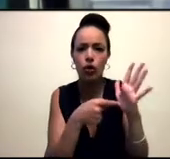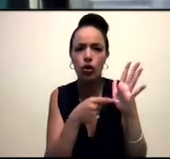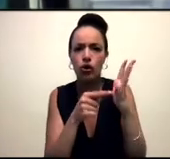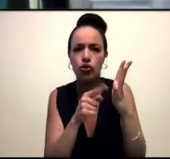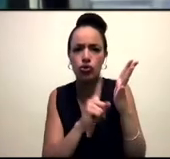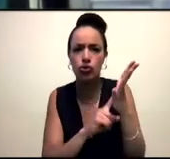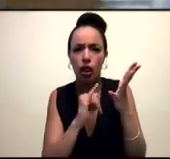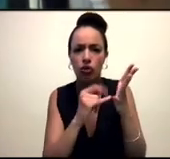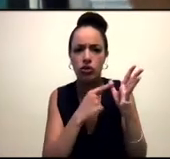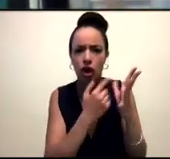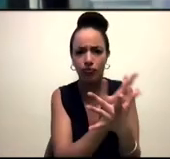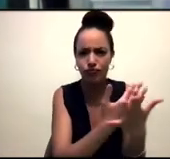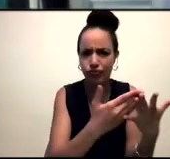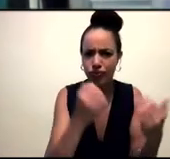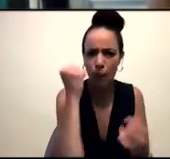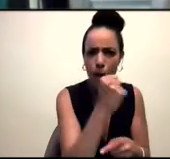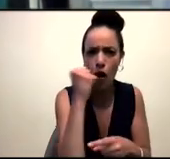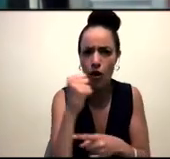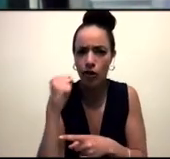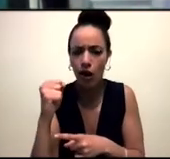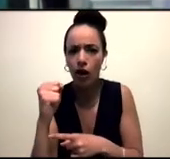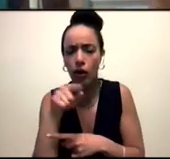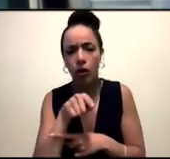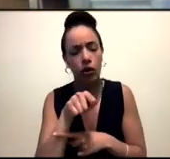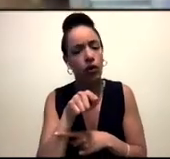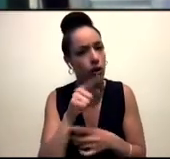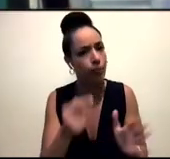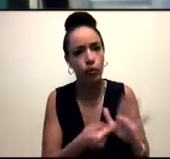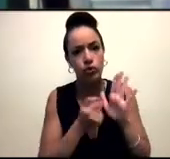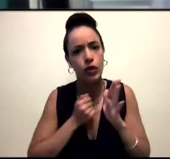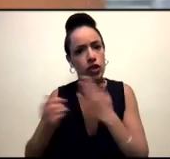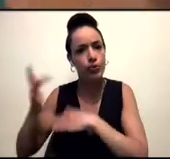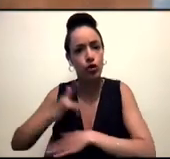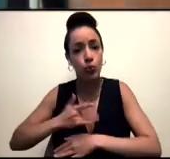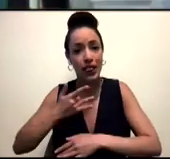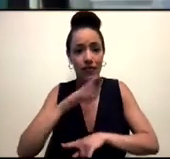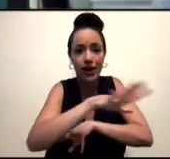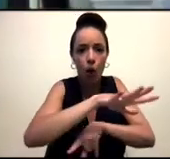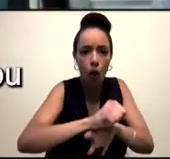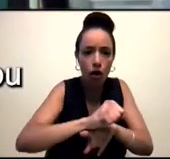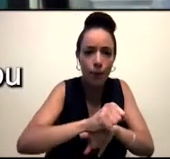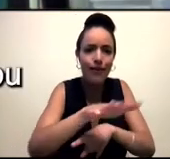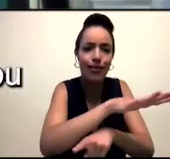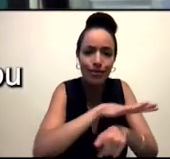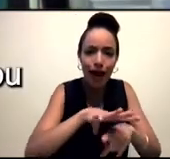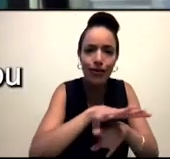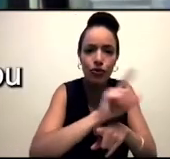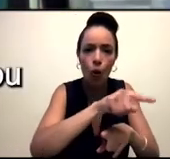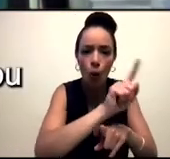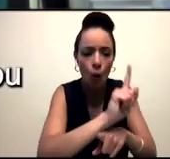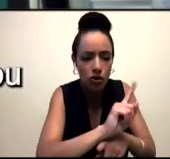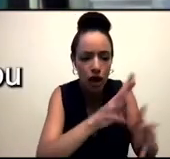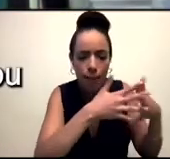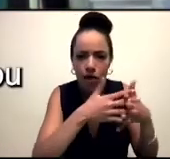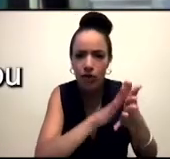important in my history, because we live on occupied land in this current iteration of what America means in this country. And